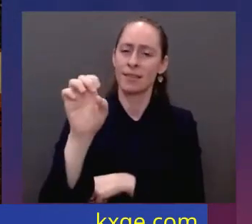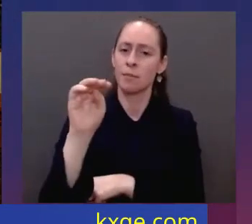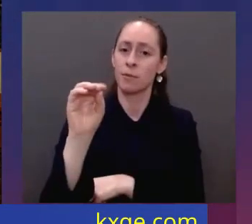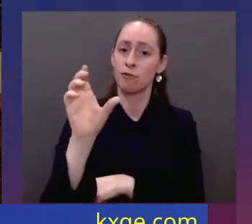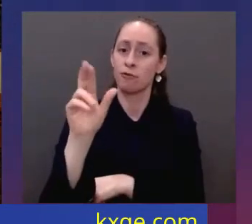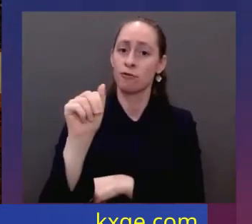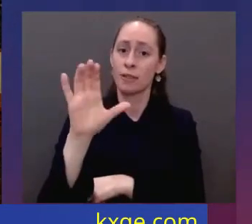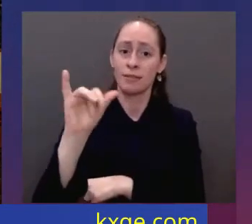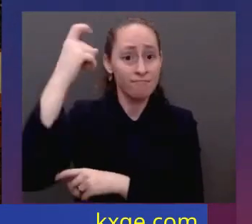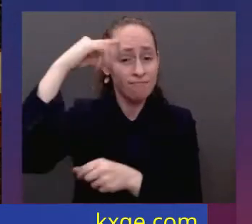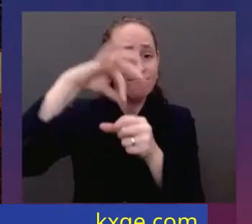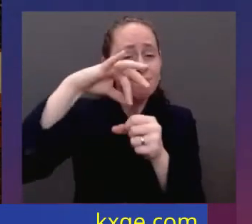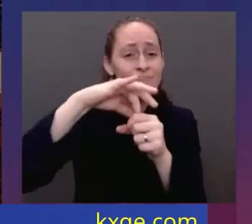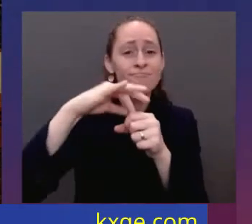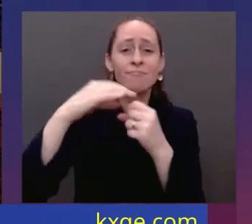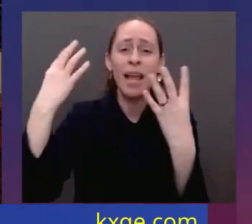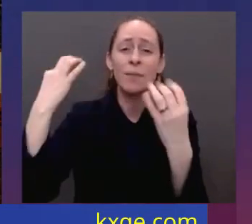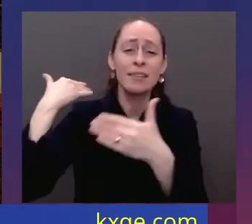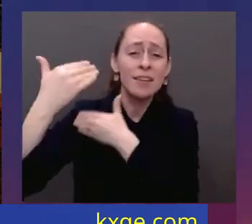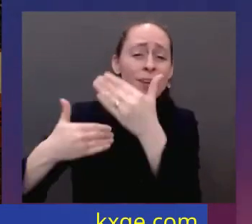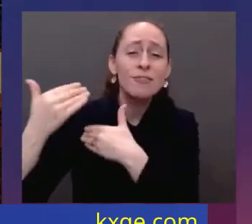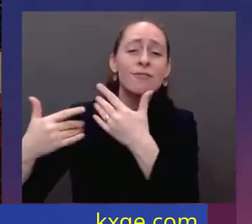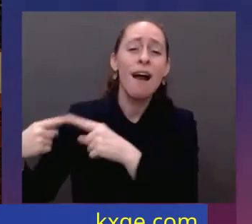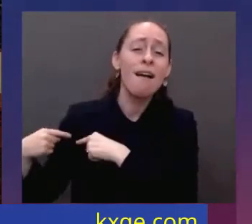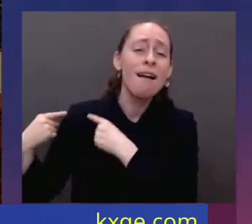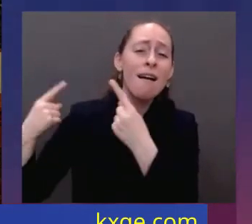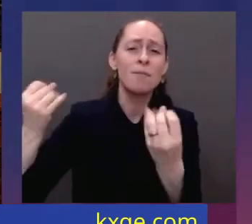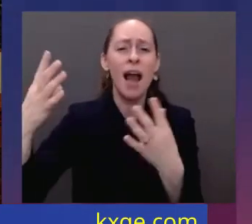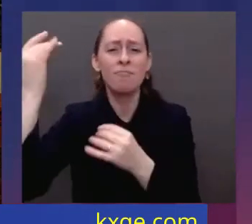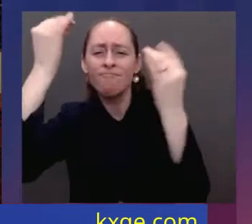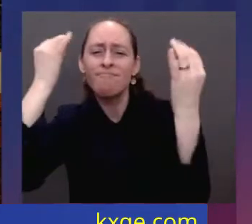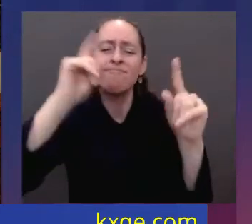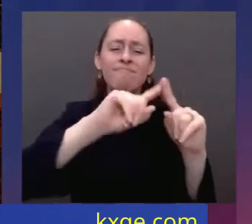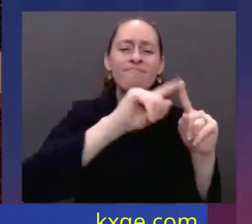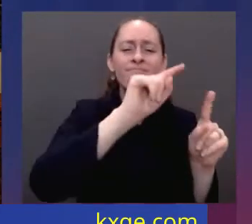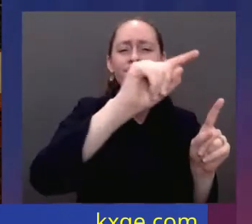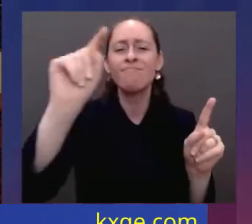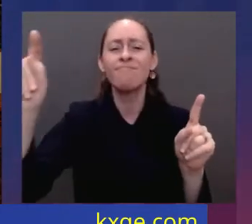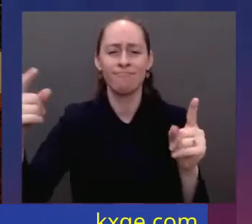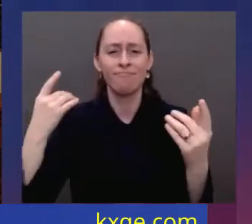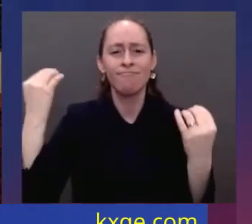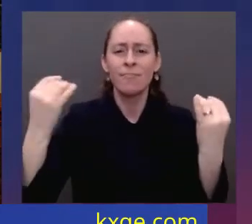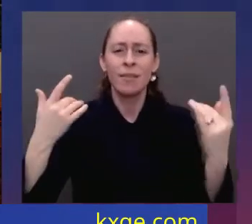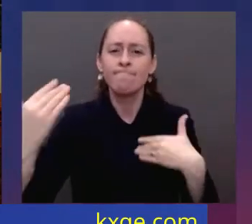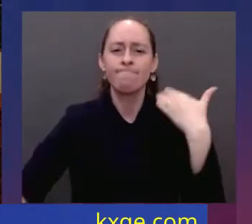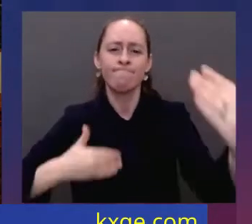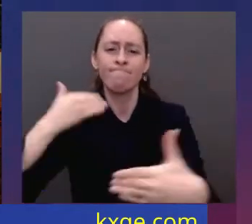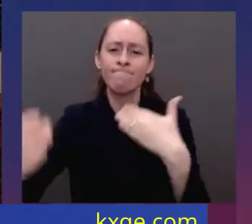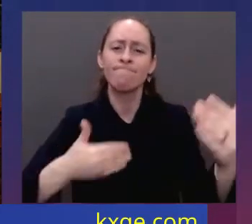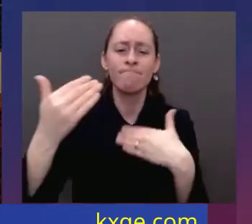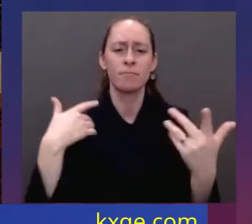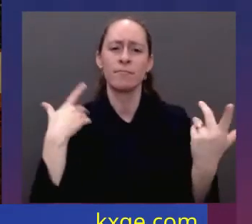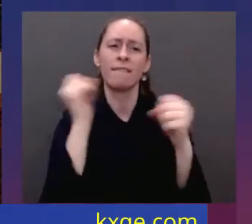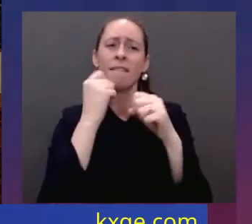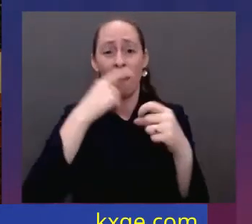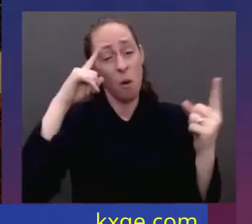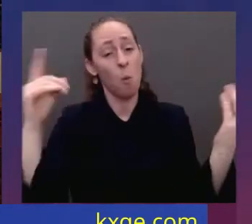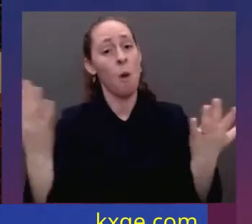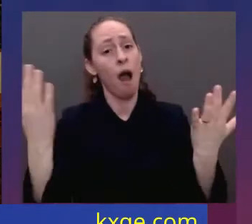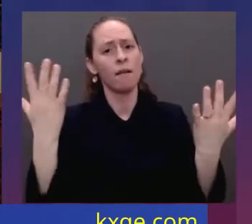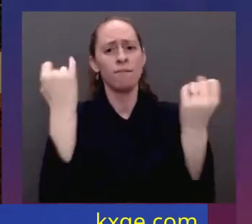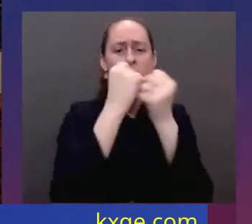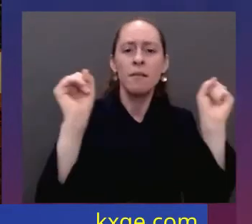amid great strife and have done great things. We fought for freedom, expanded liberty, debated totalitarianism and terror.